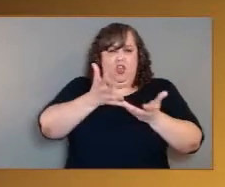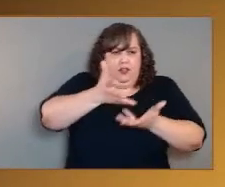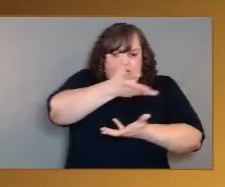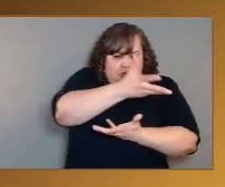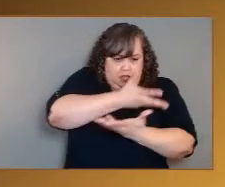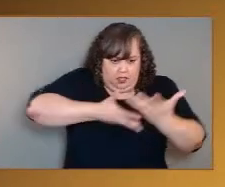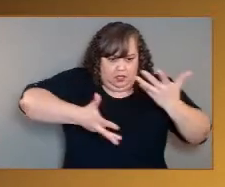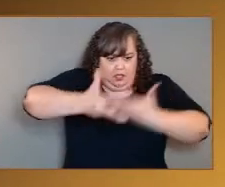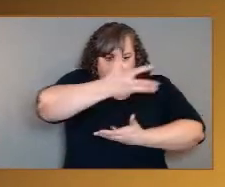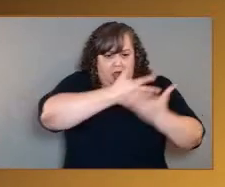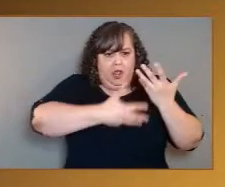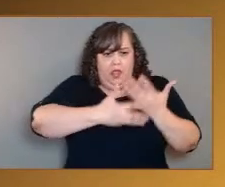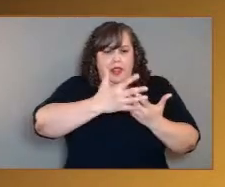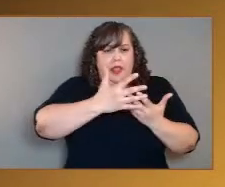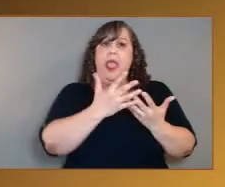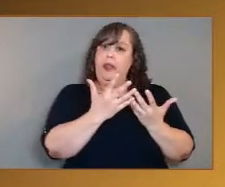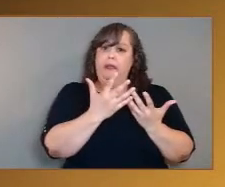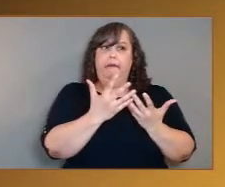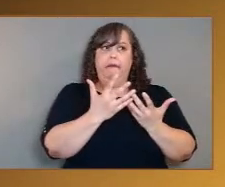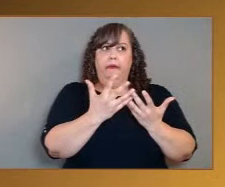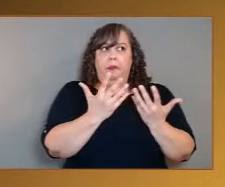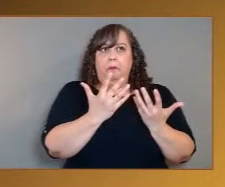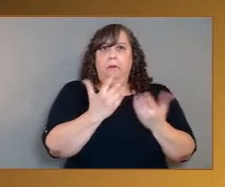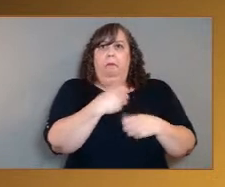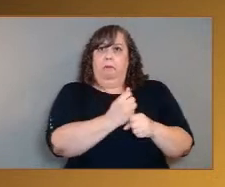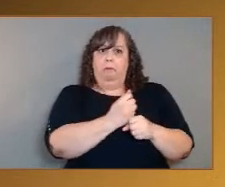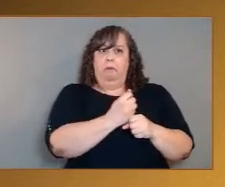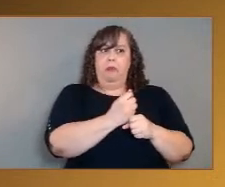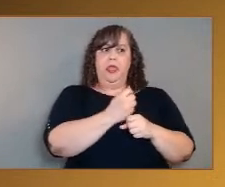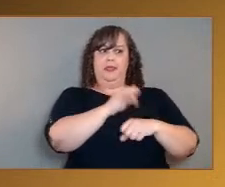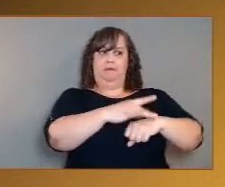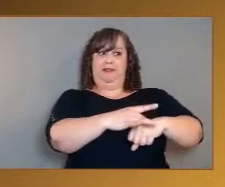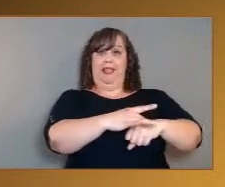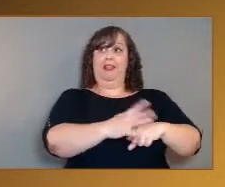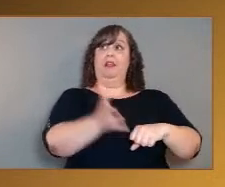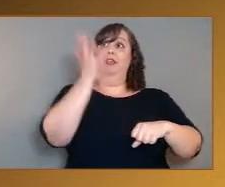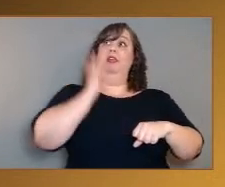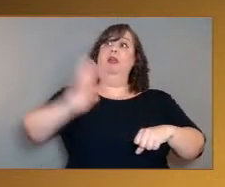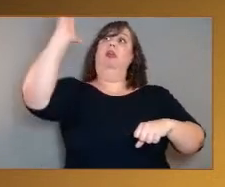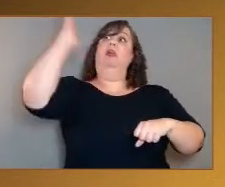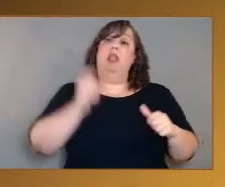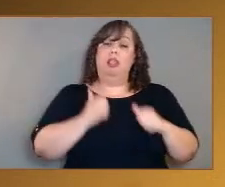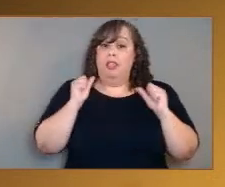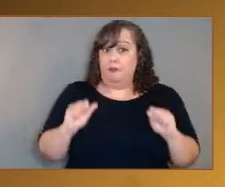in the past and where it went wrong to become this supremely uninhabitable planet today.